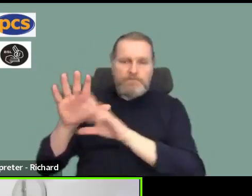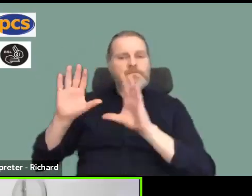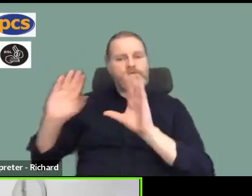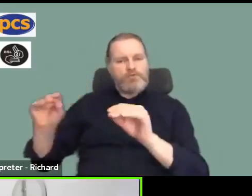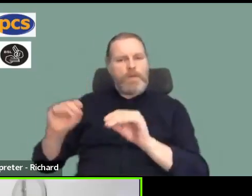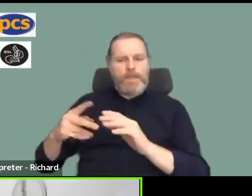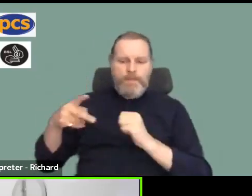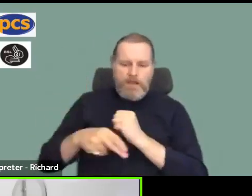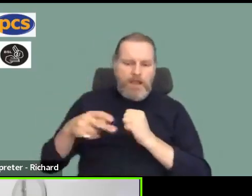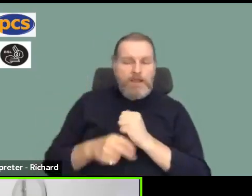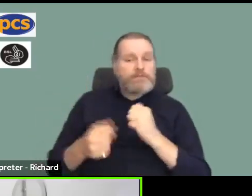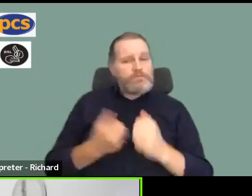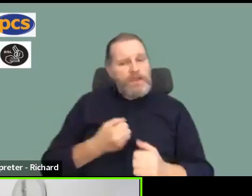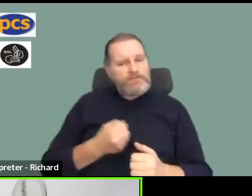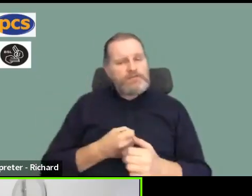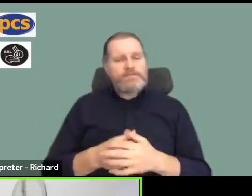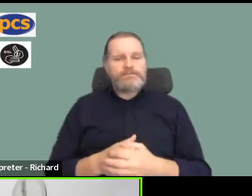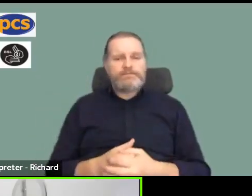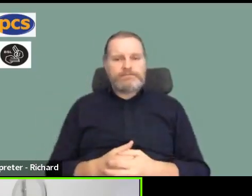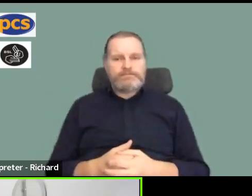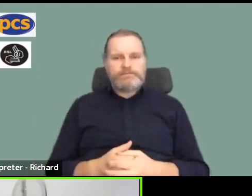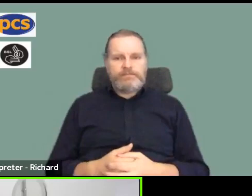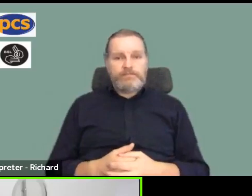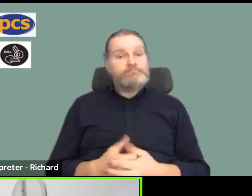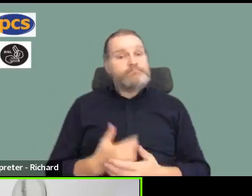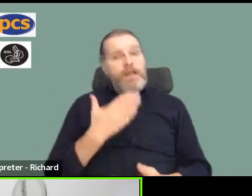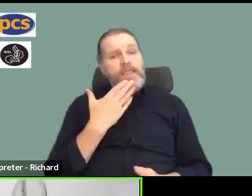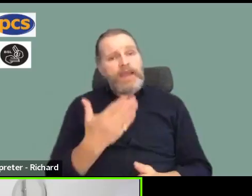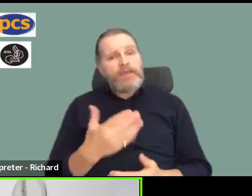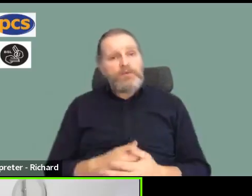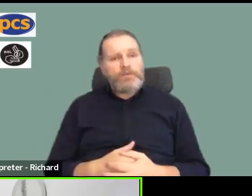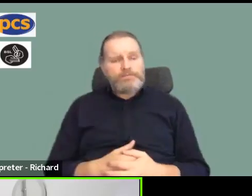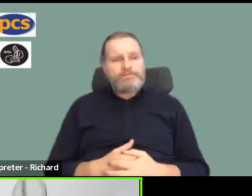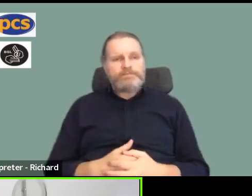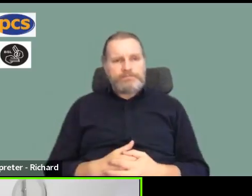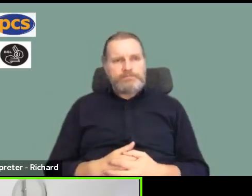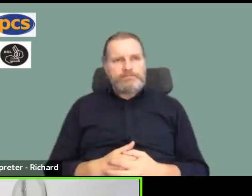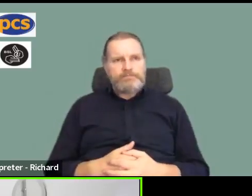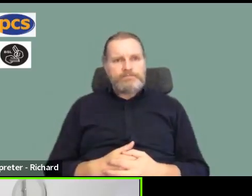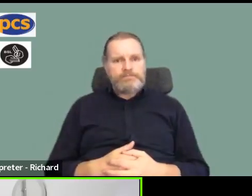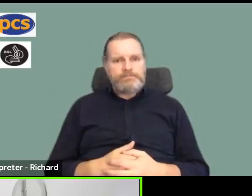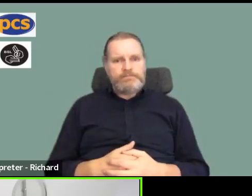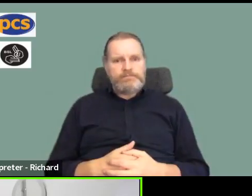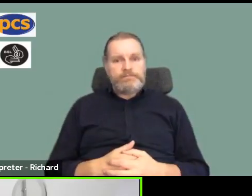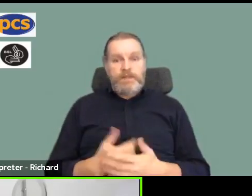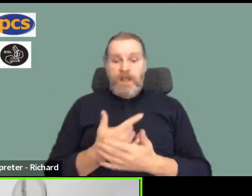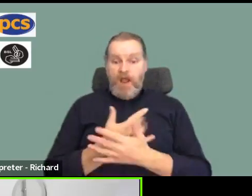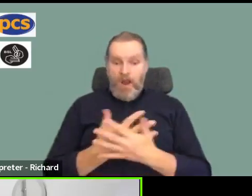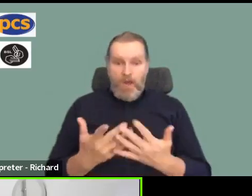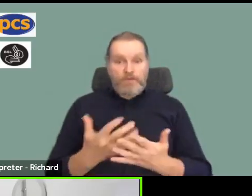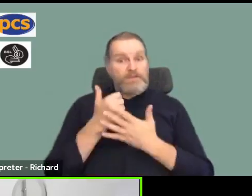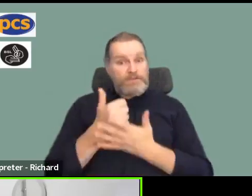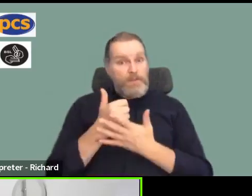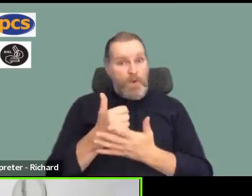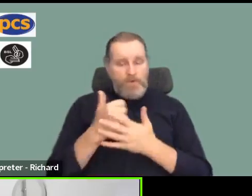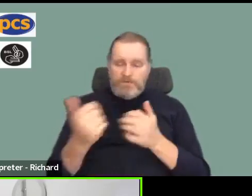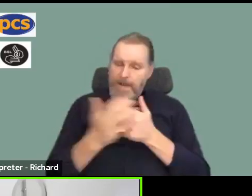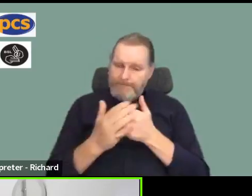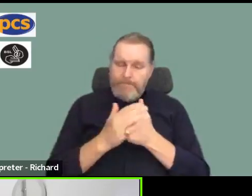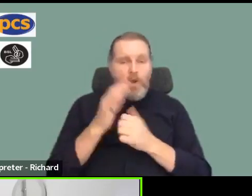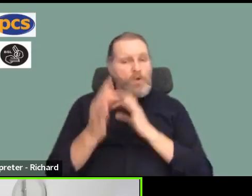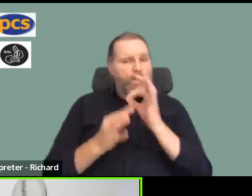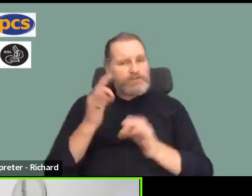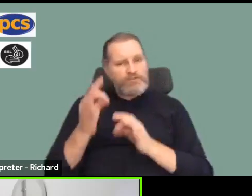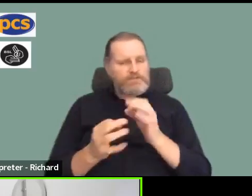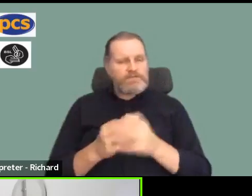OK, thanks so much, Mark. Again, covered a lot of ground there. But they're still coming thick and fast, so we'll keep going. So, Elizabeth